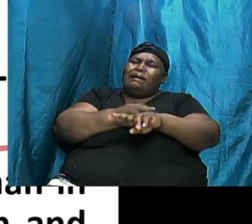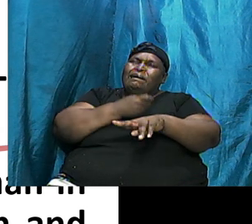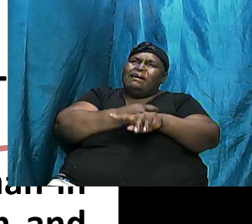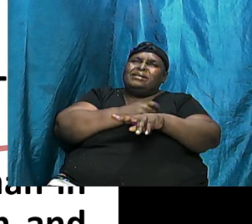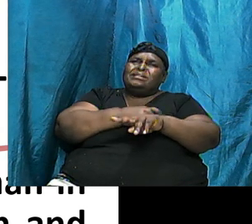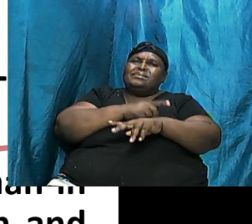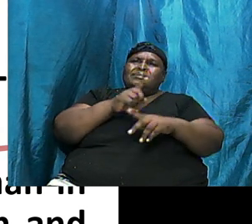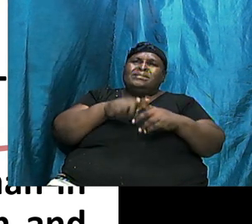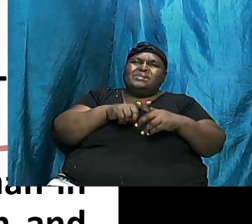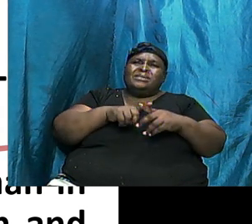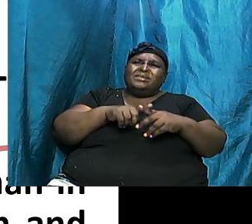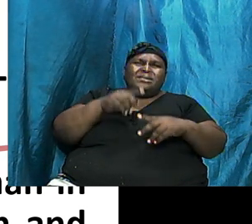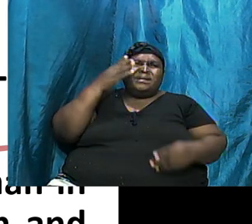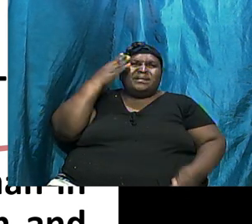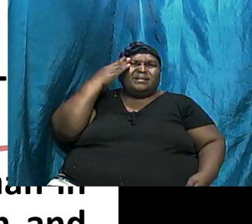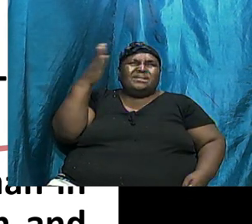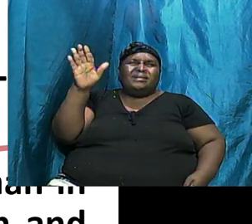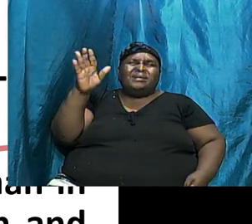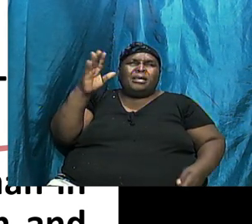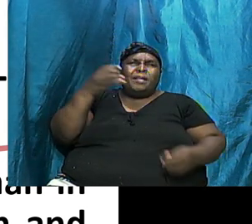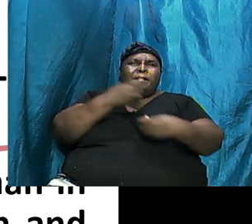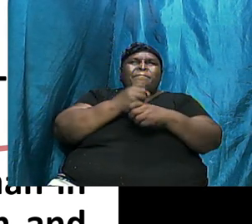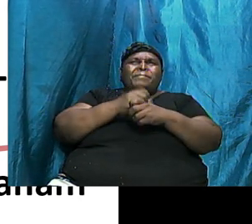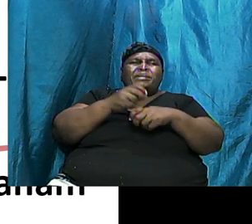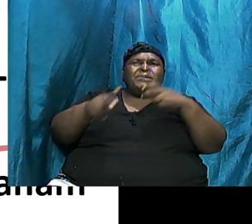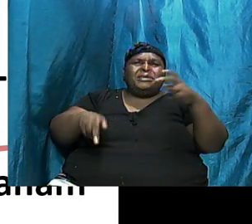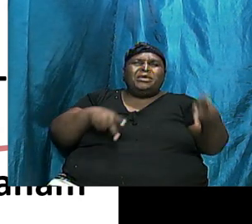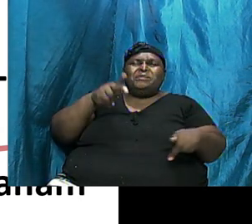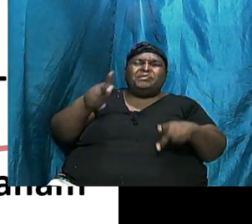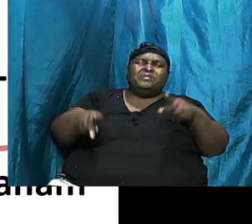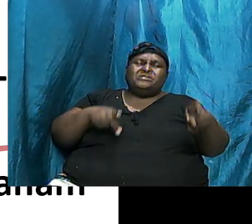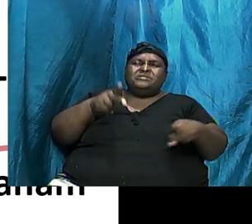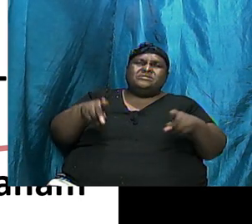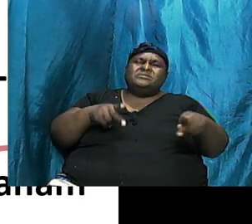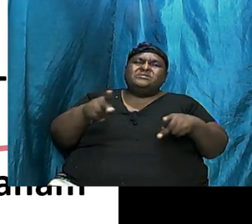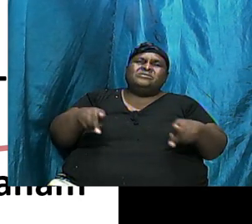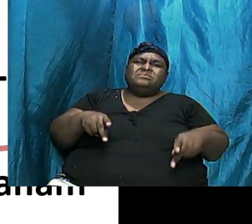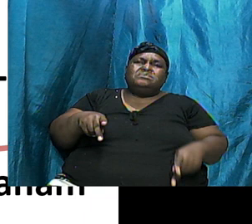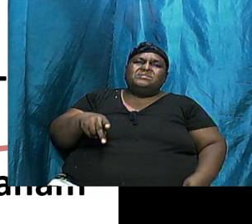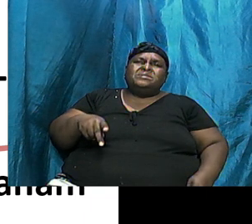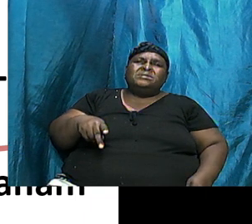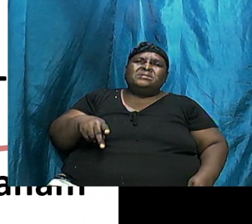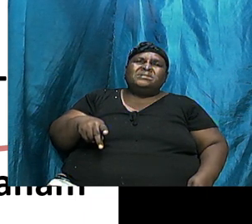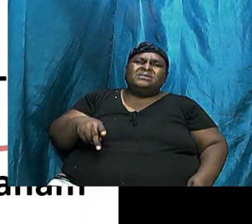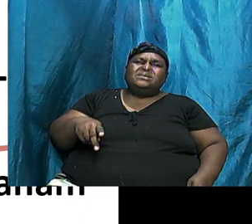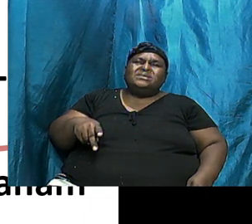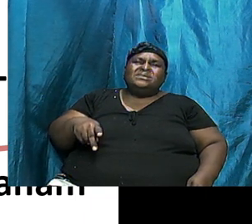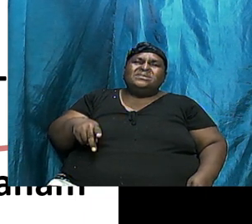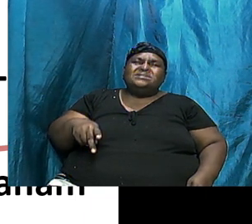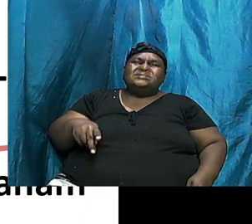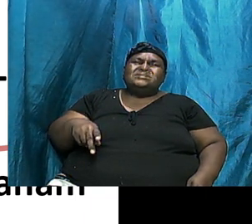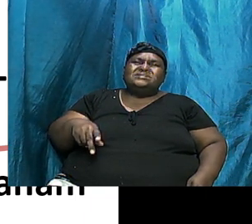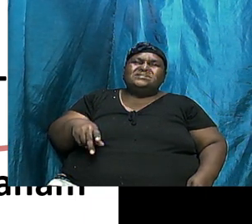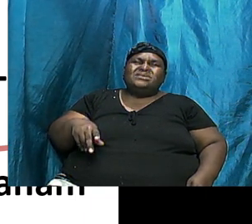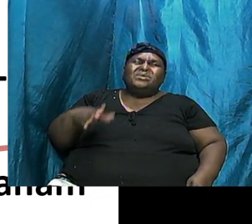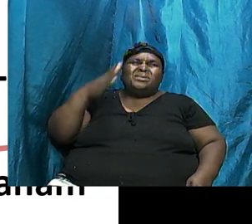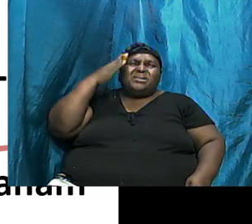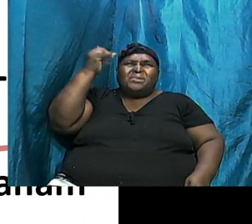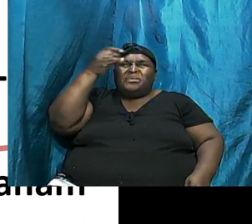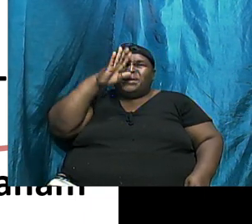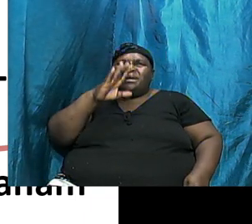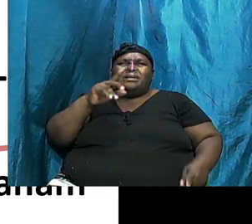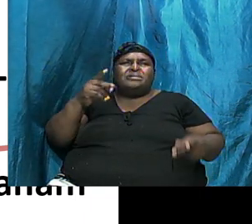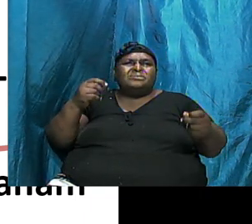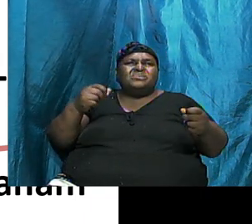And It Caused Folks It Caused Folks To You Say Boy This Is Kind Of Why Would God Do Such